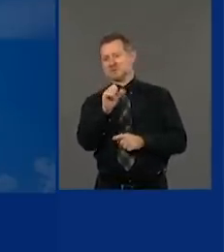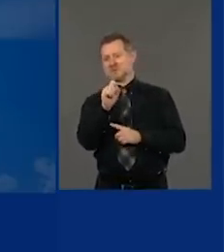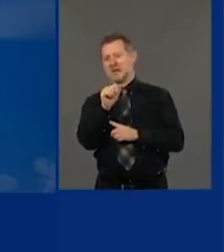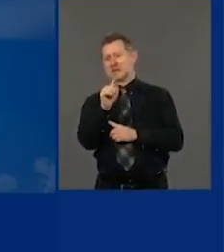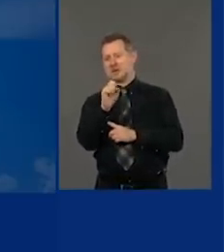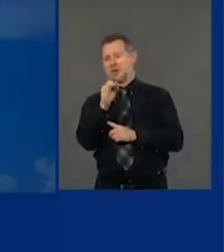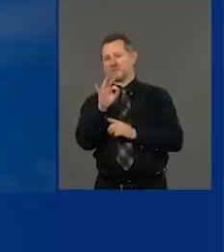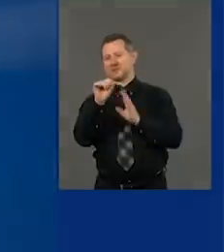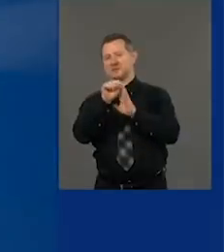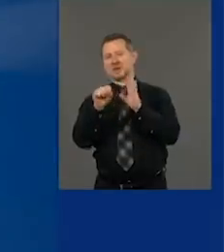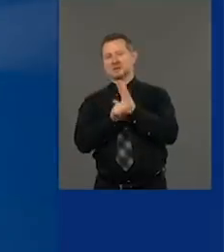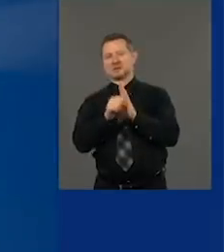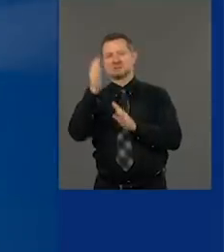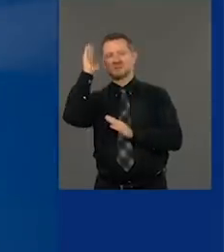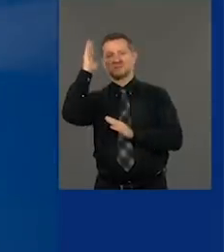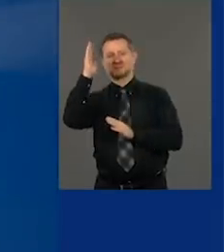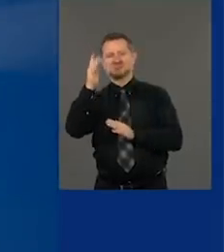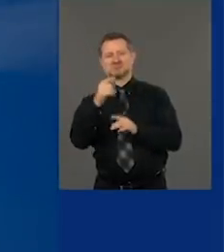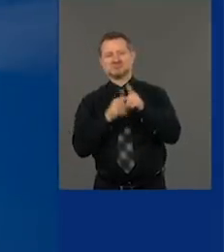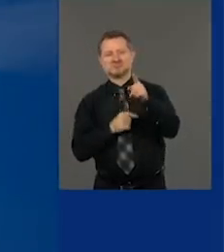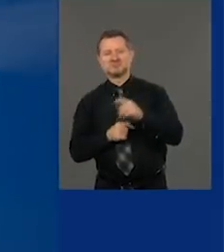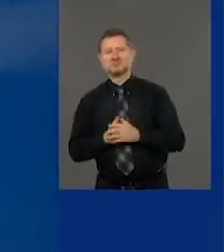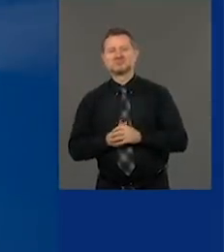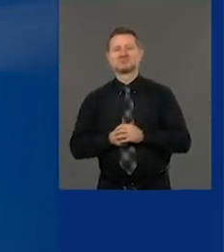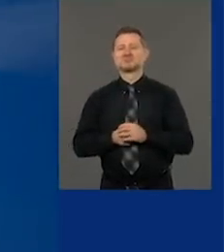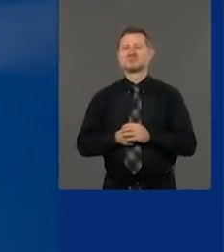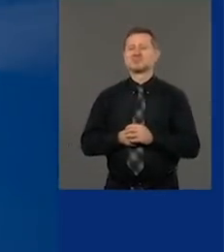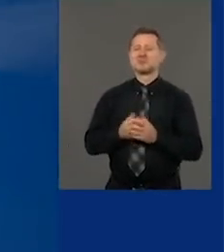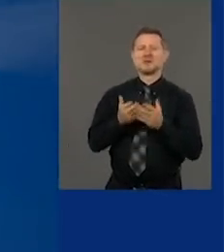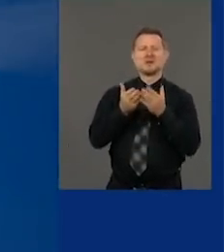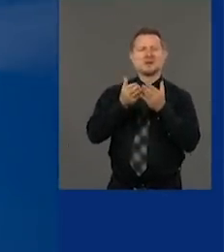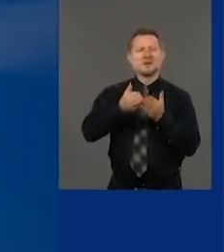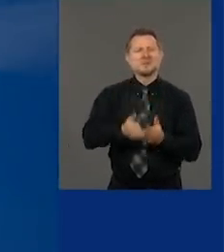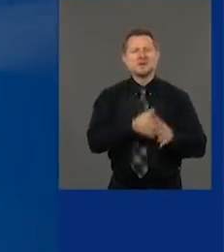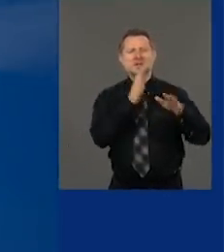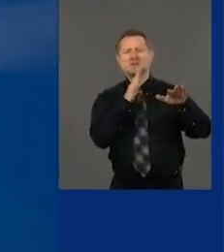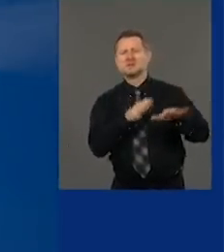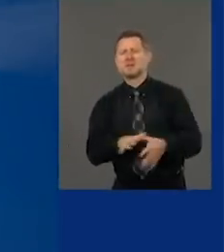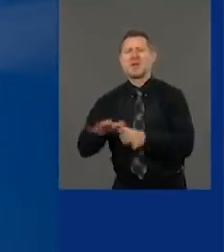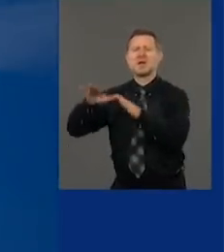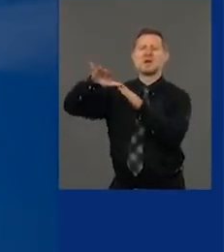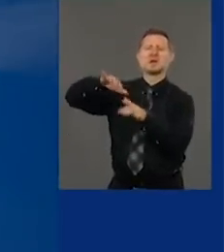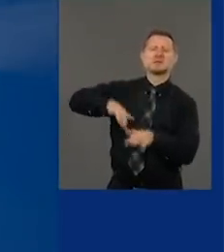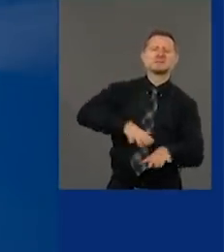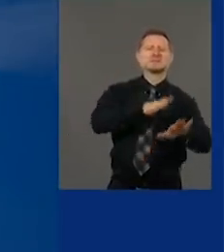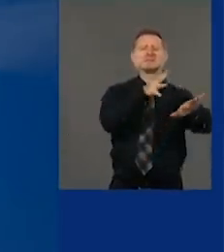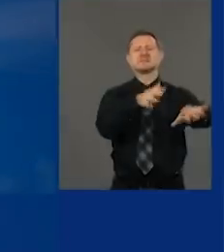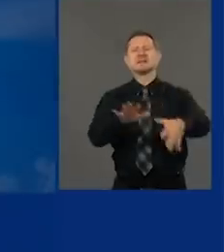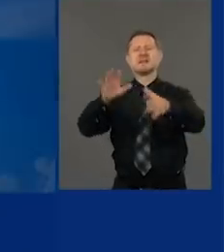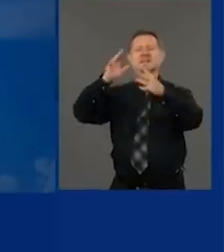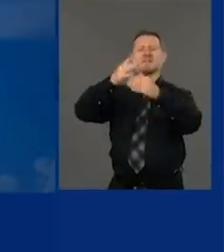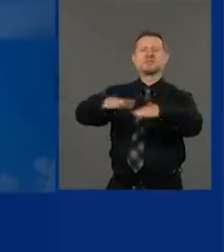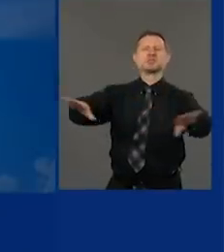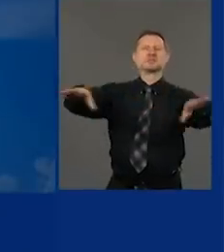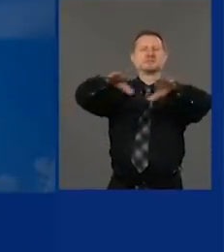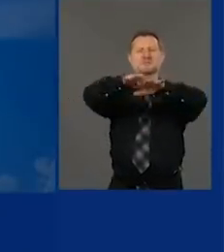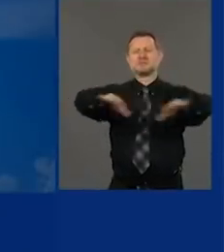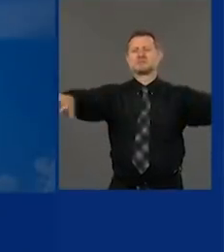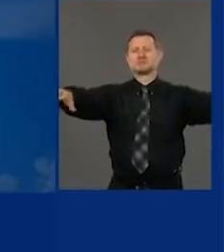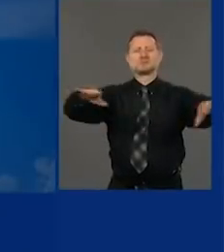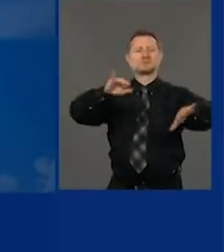of state that was sailing in this sea of division, right? Back in January.